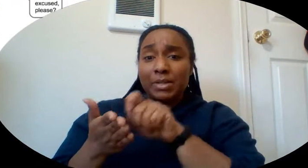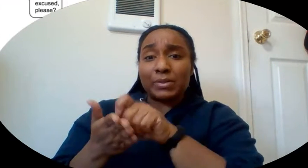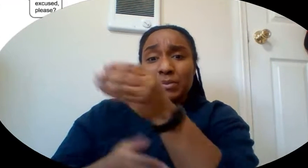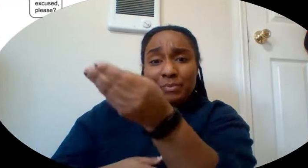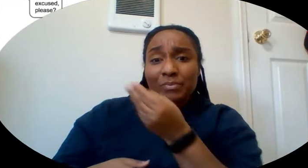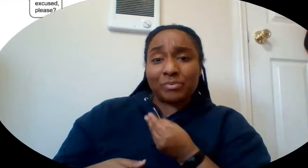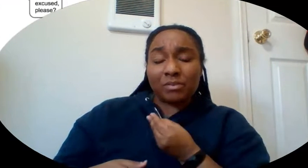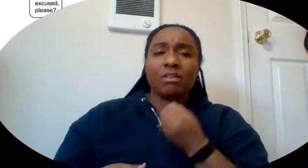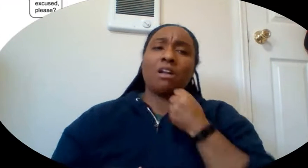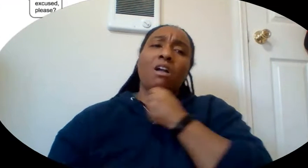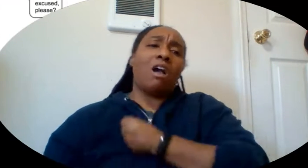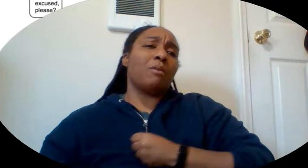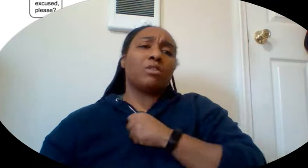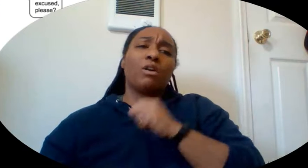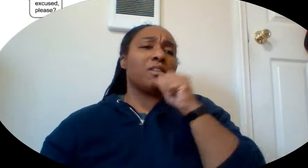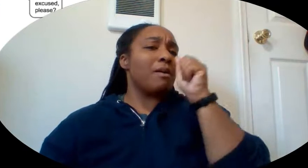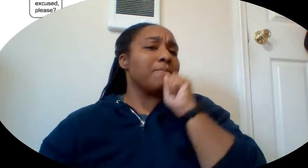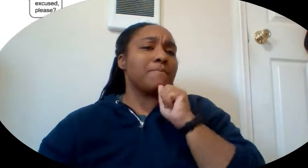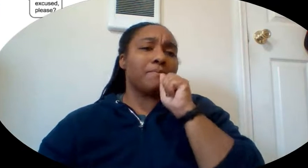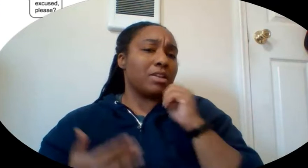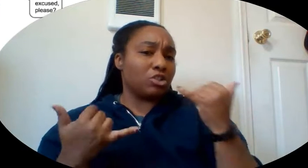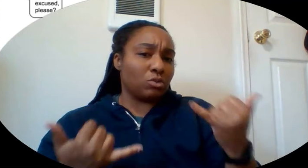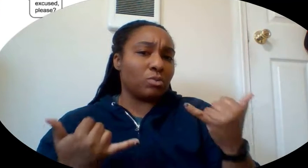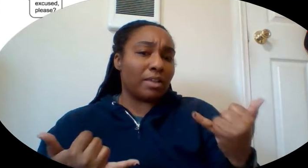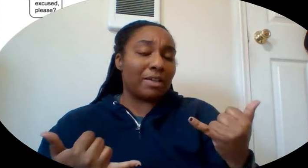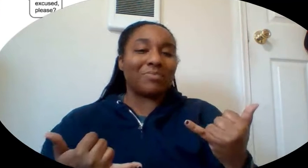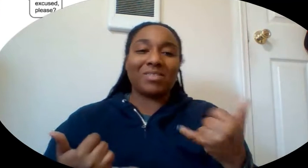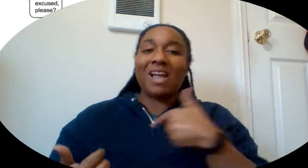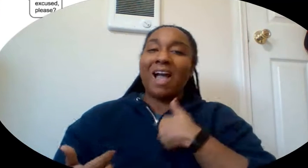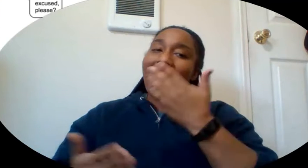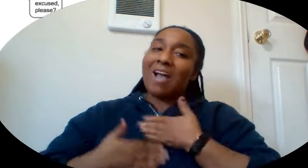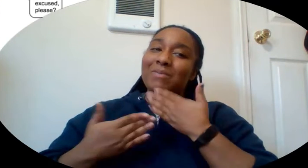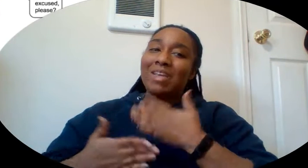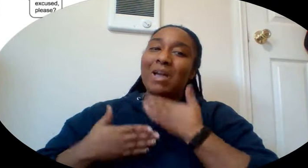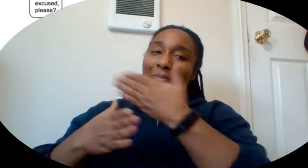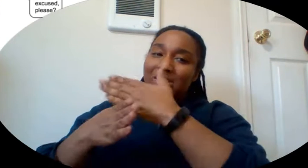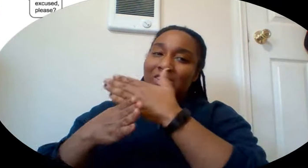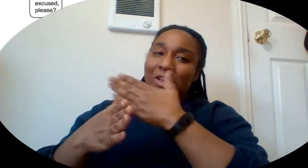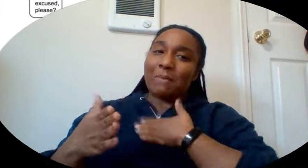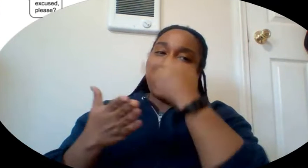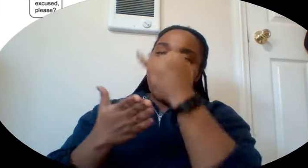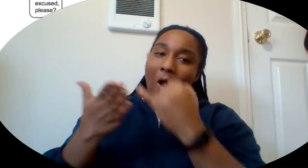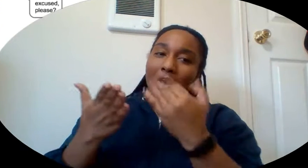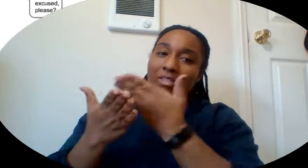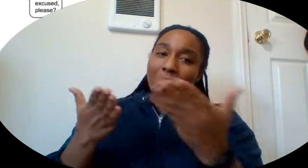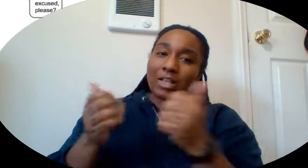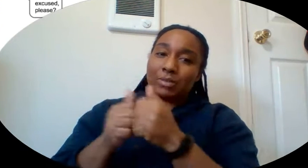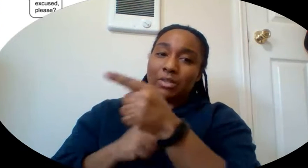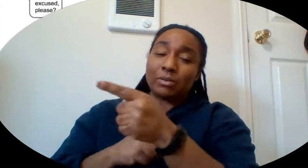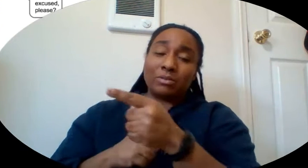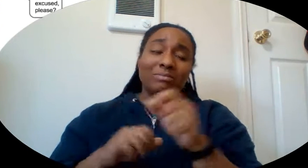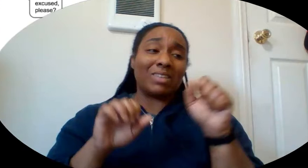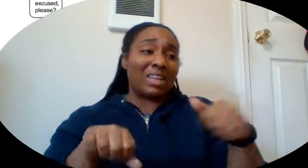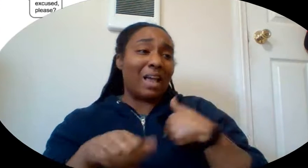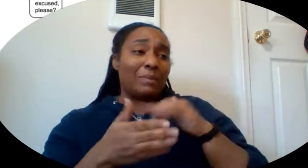I'm sorry for not being patient today. I'd be happy to share my art supplies with you. May I be excused,